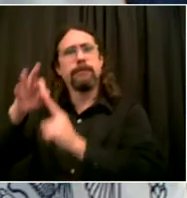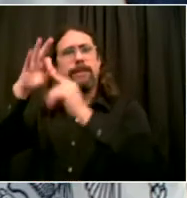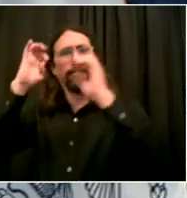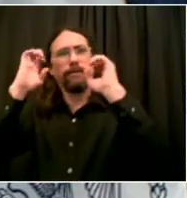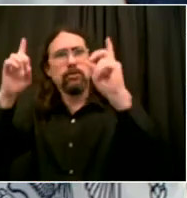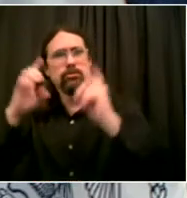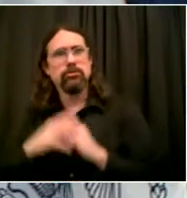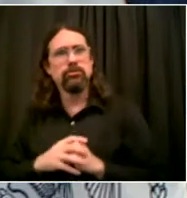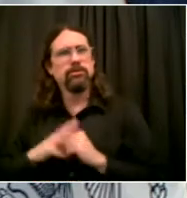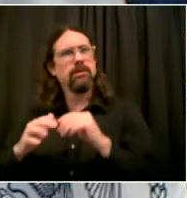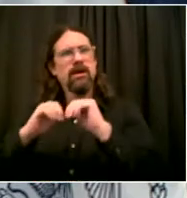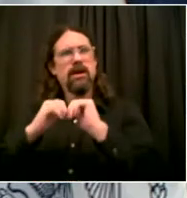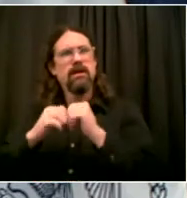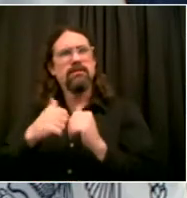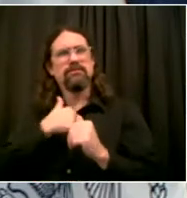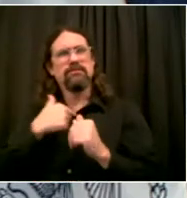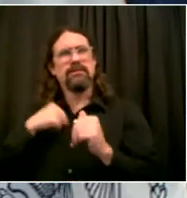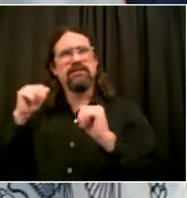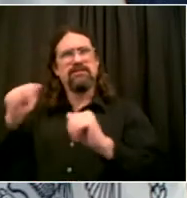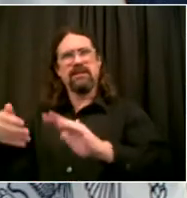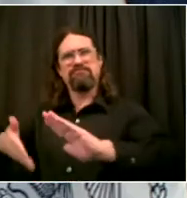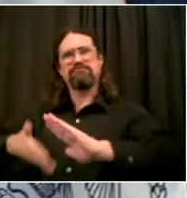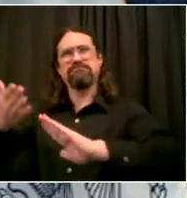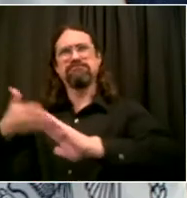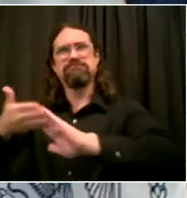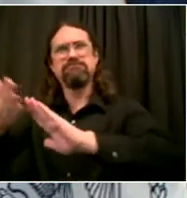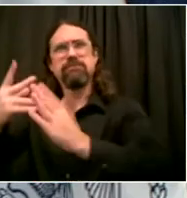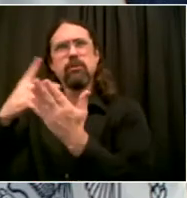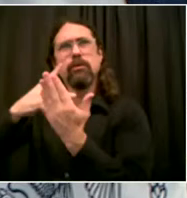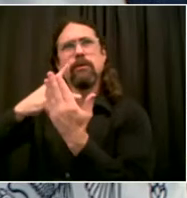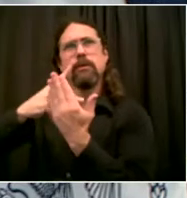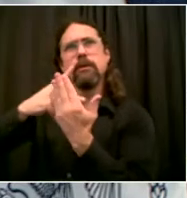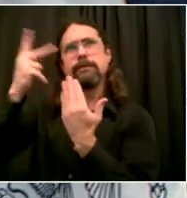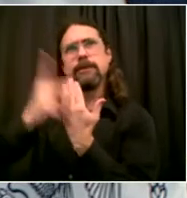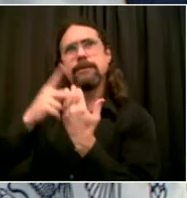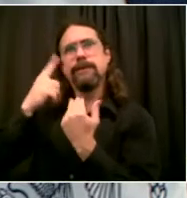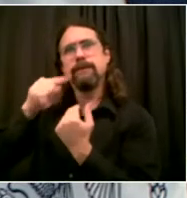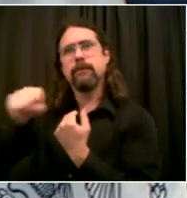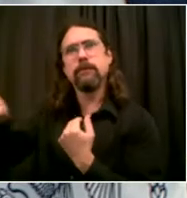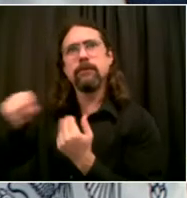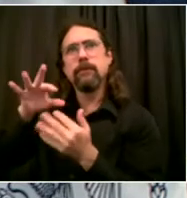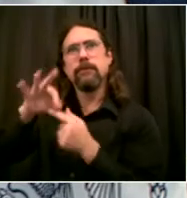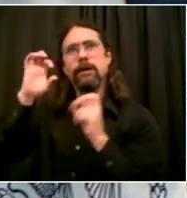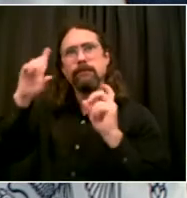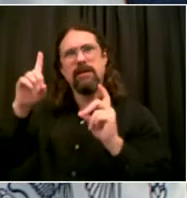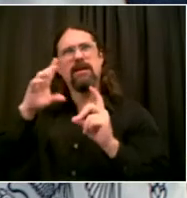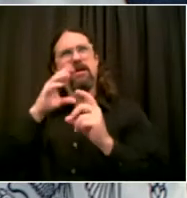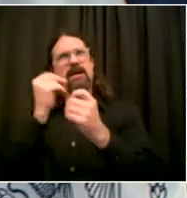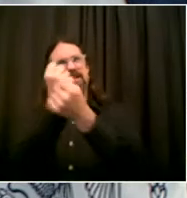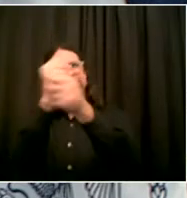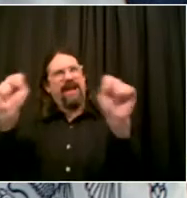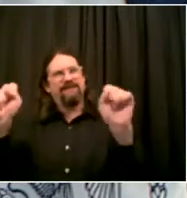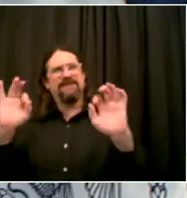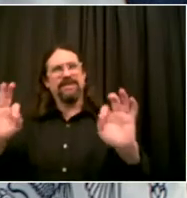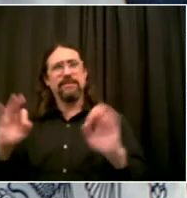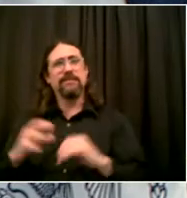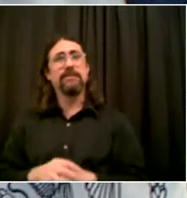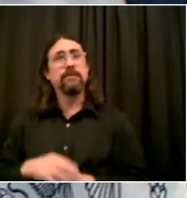might have to be handled differently. Obviously, Ruven, this uptick happened very intensely.